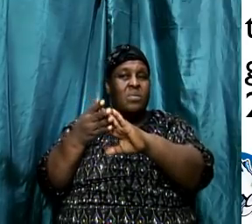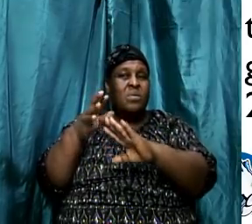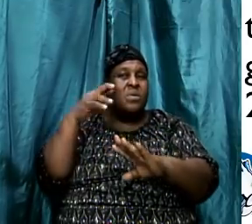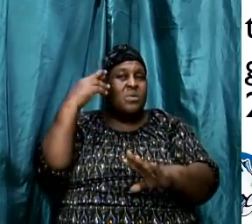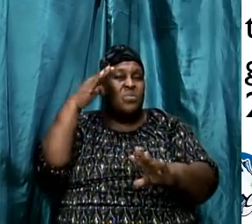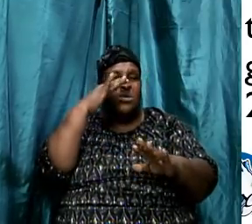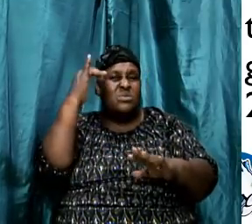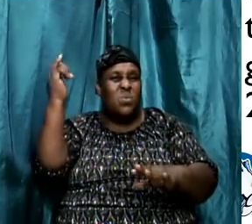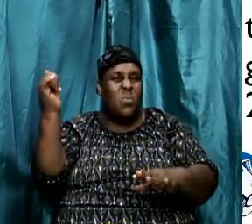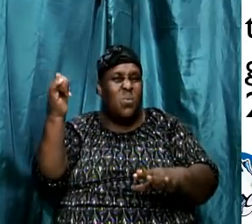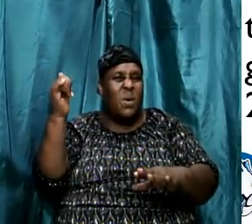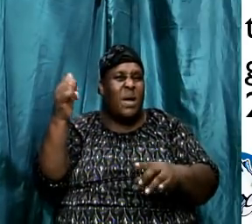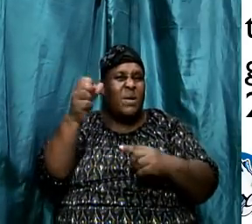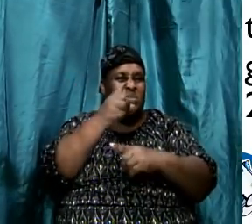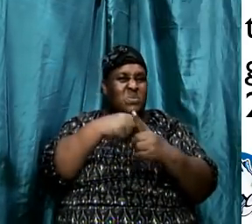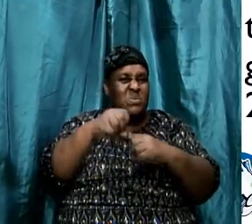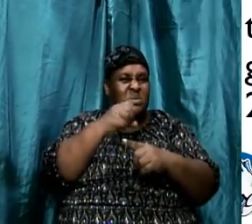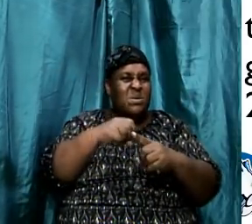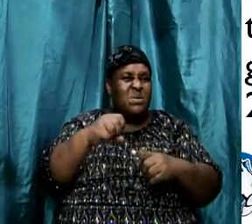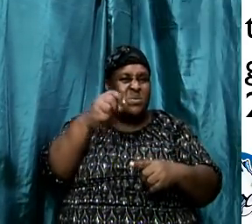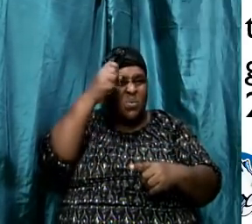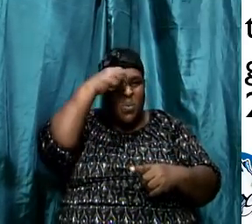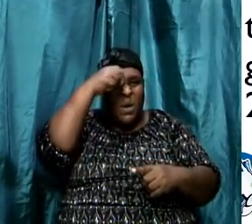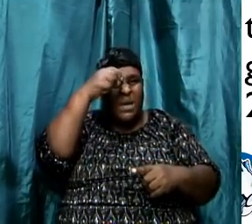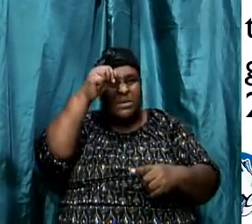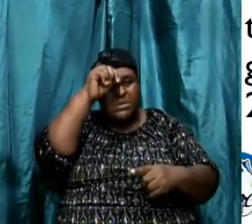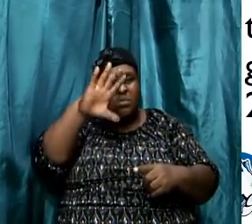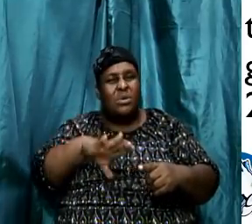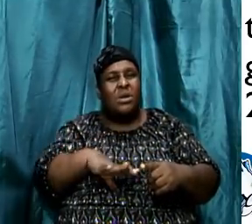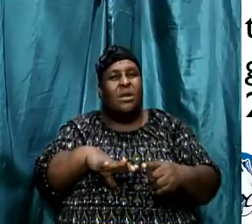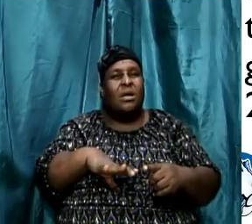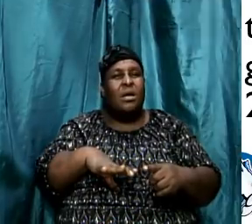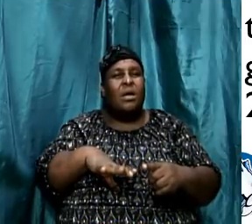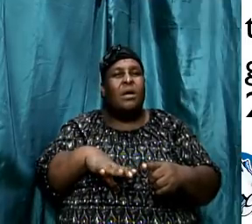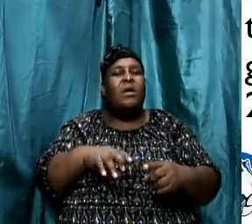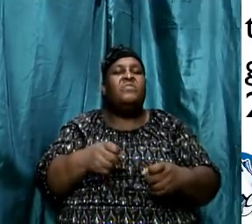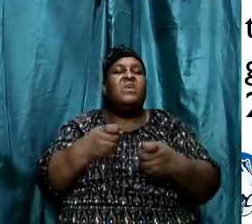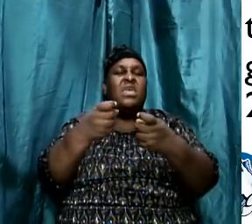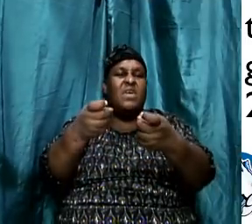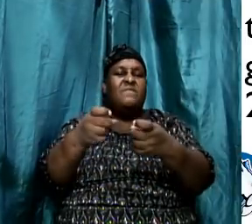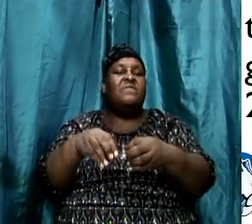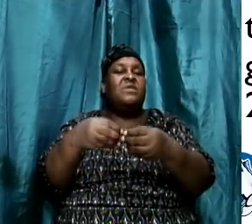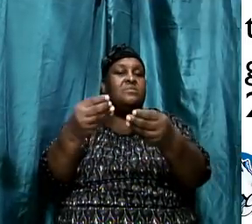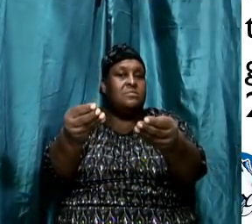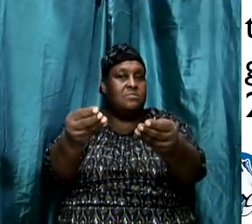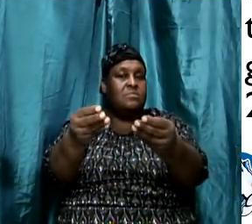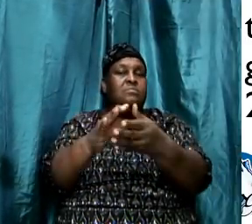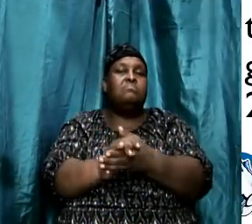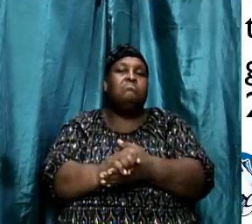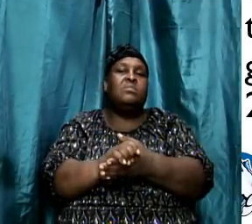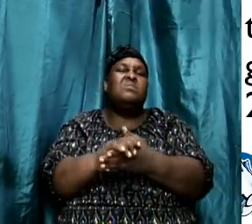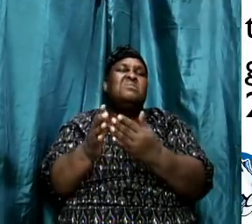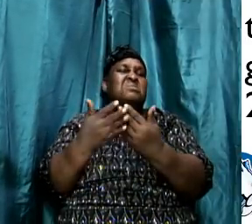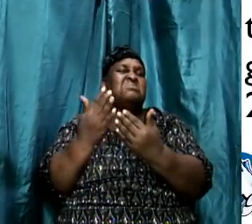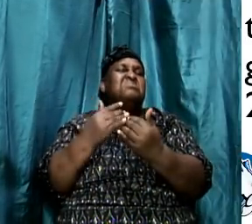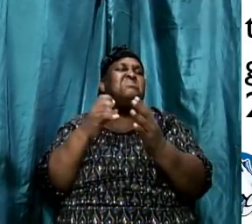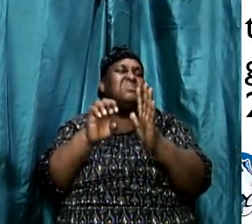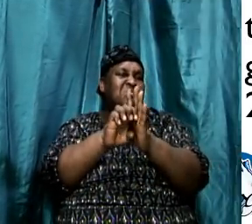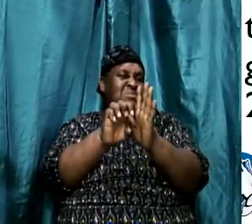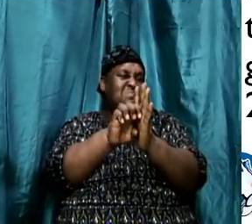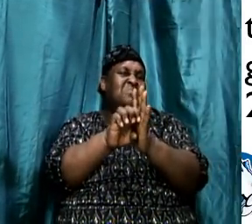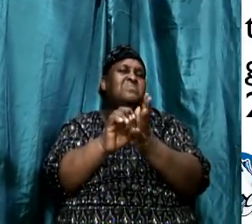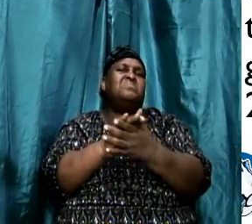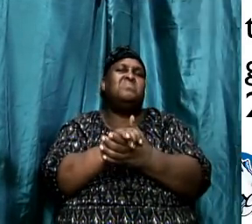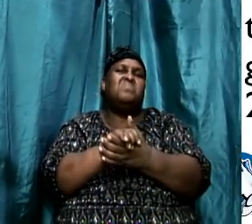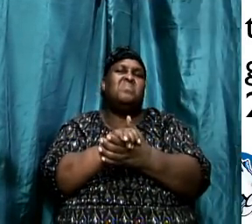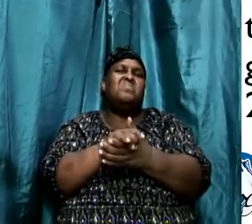wise men was because of the gifts that were being offered. But guess what happened? When you do something like that, and this is a simple example, but trust me,